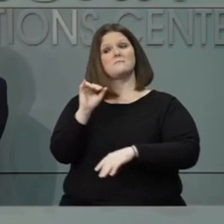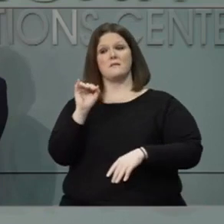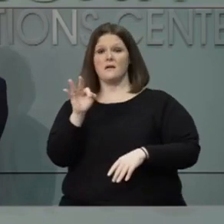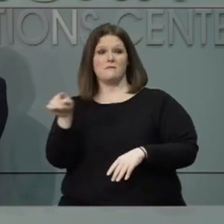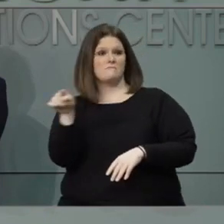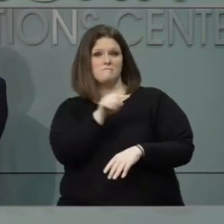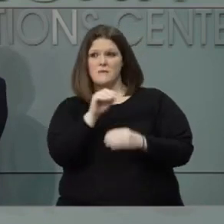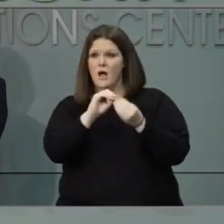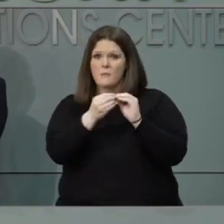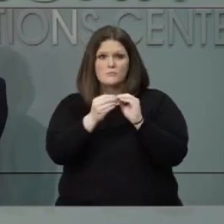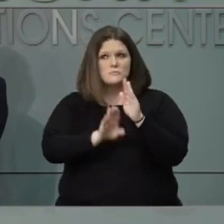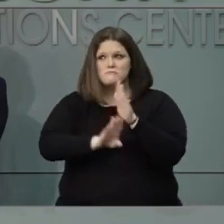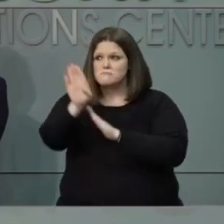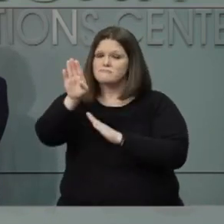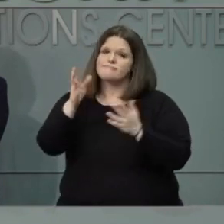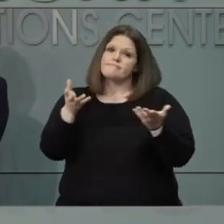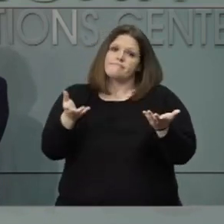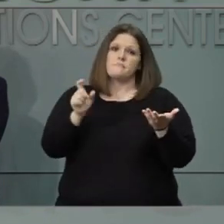please.